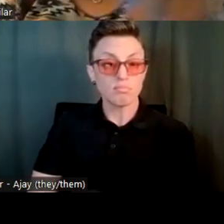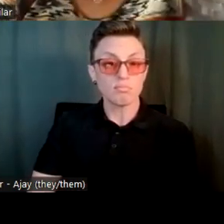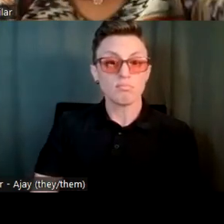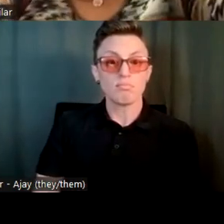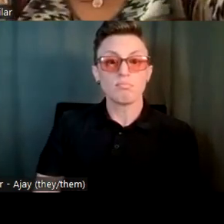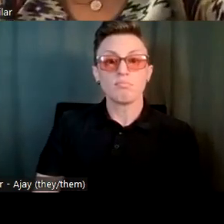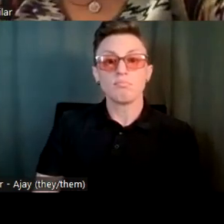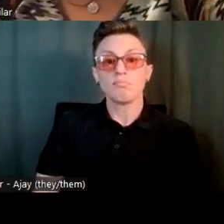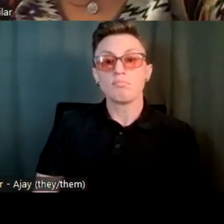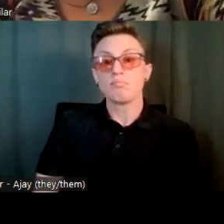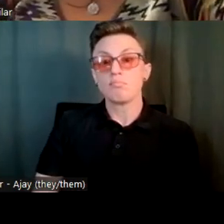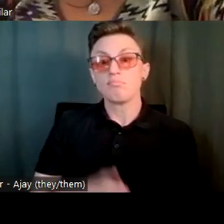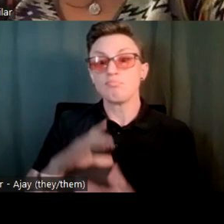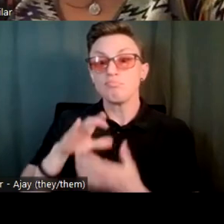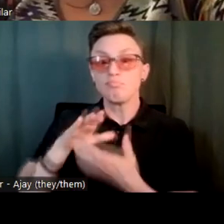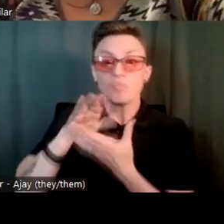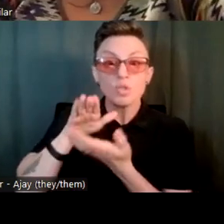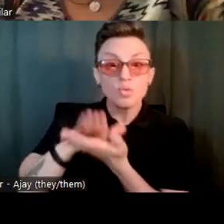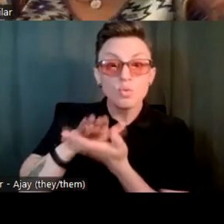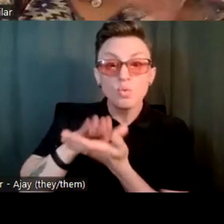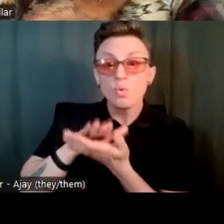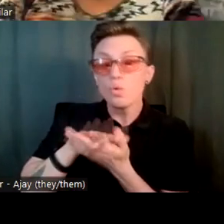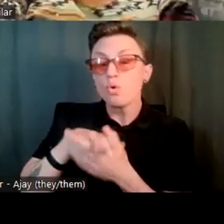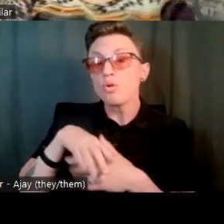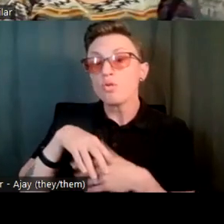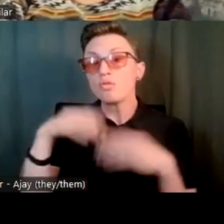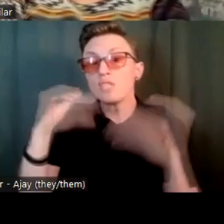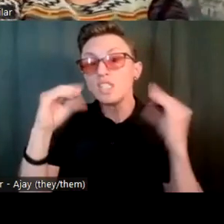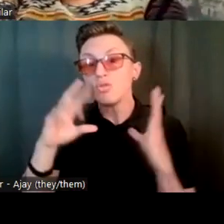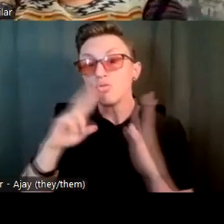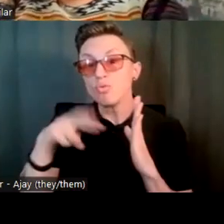On the subject of school, I'll play the role of the teacher and pick.